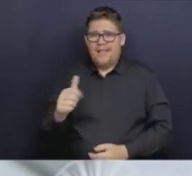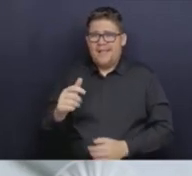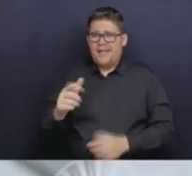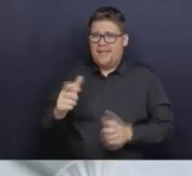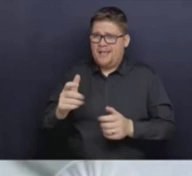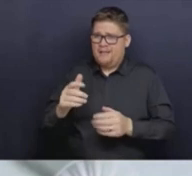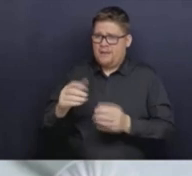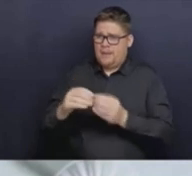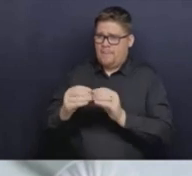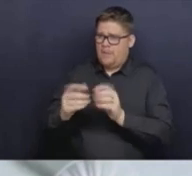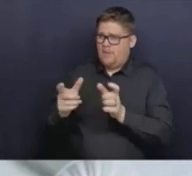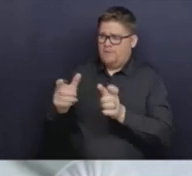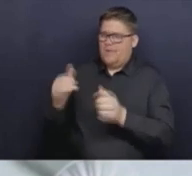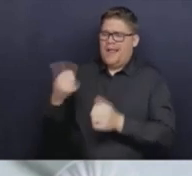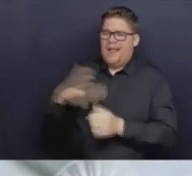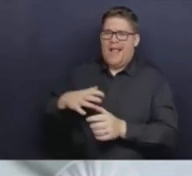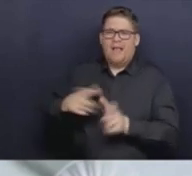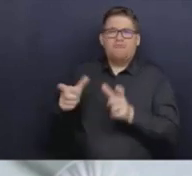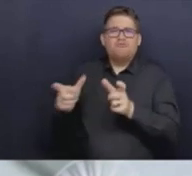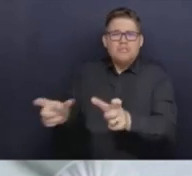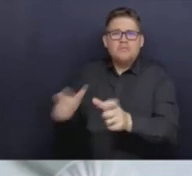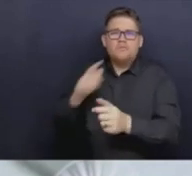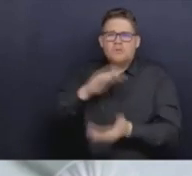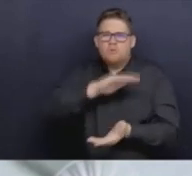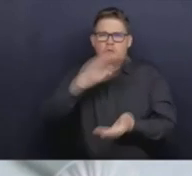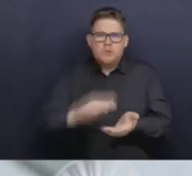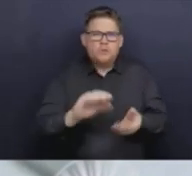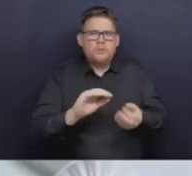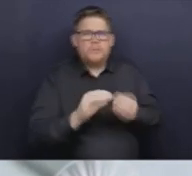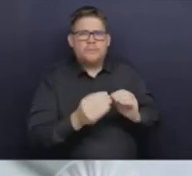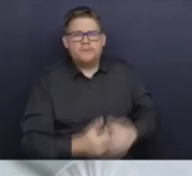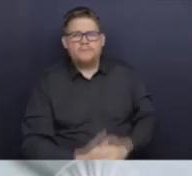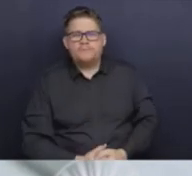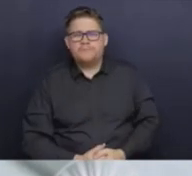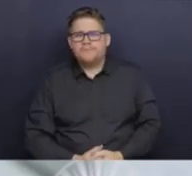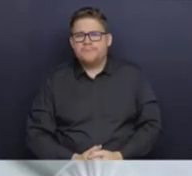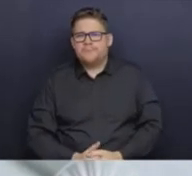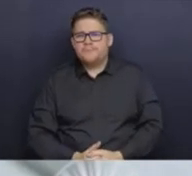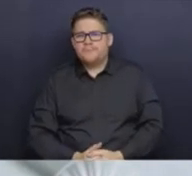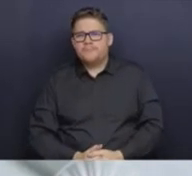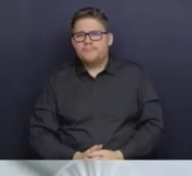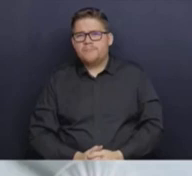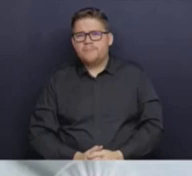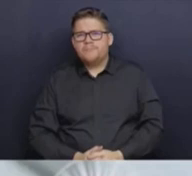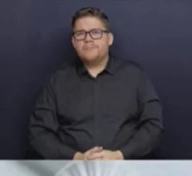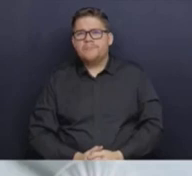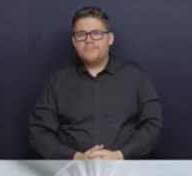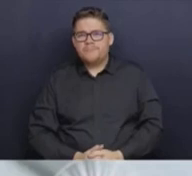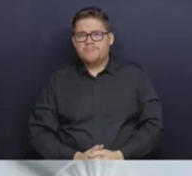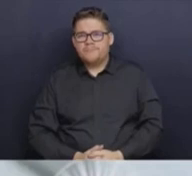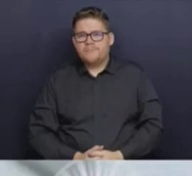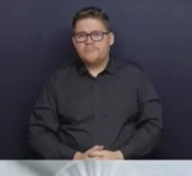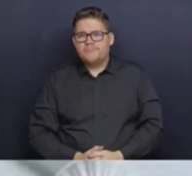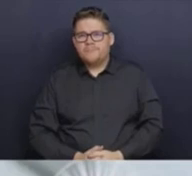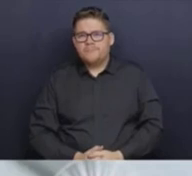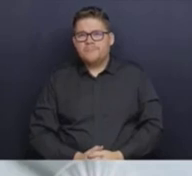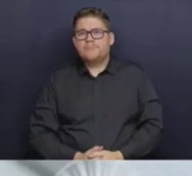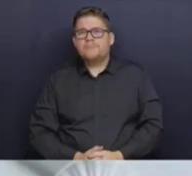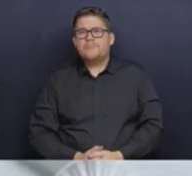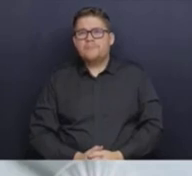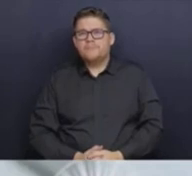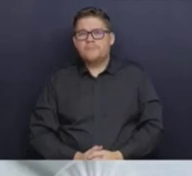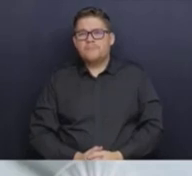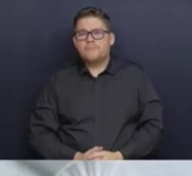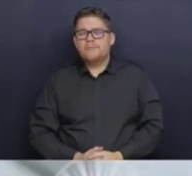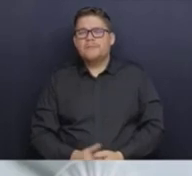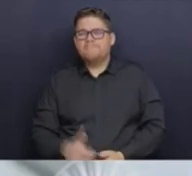no strength. Yeah, so I think you have to put it in the context of where we are. So we do have the best